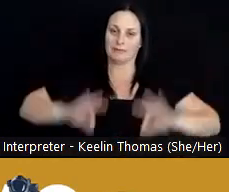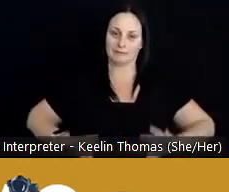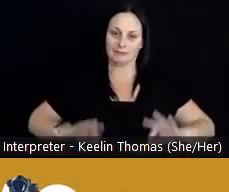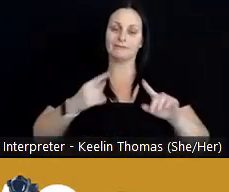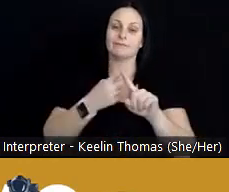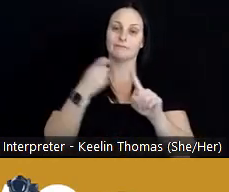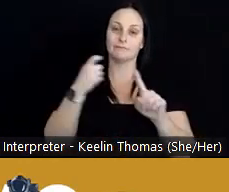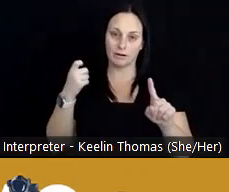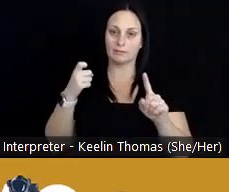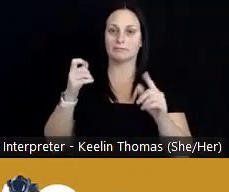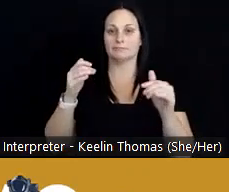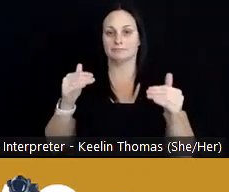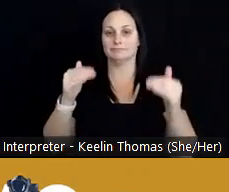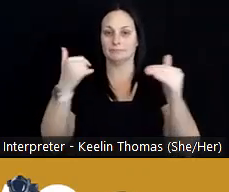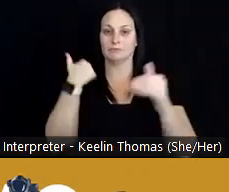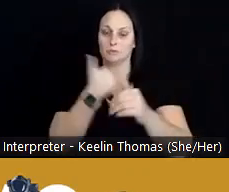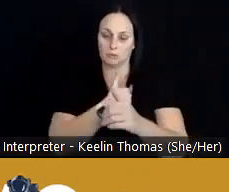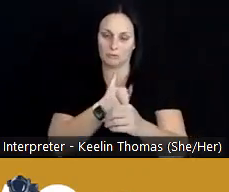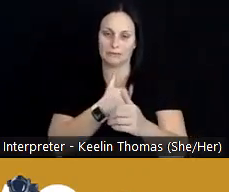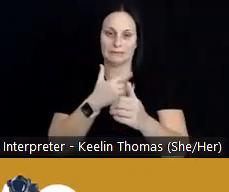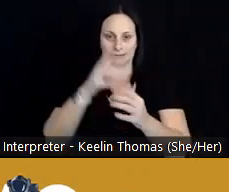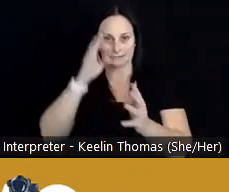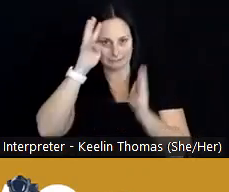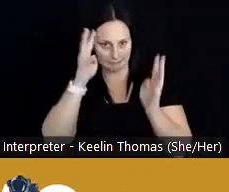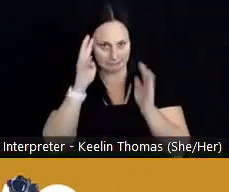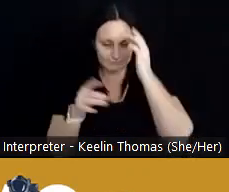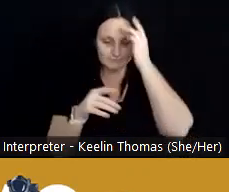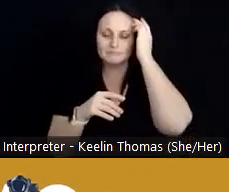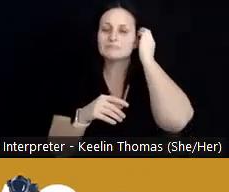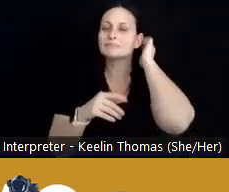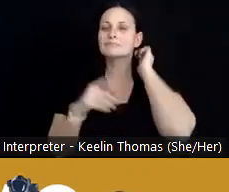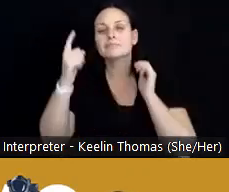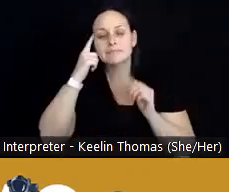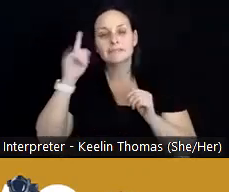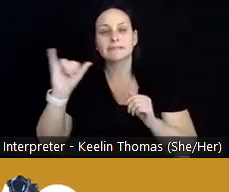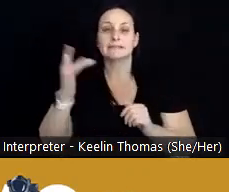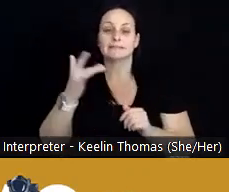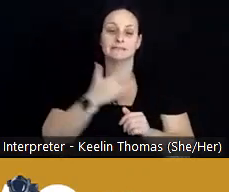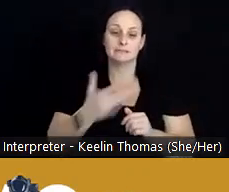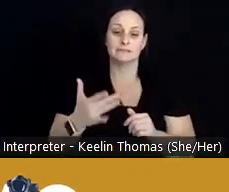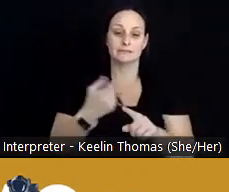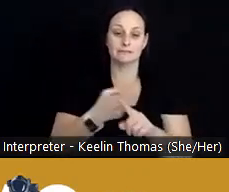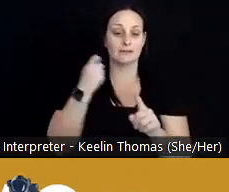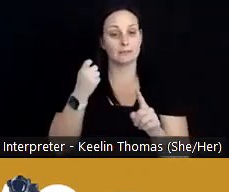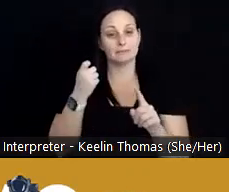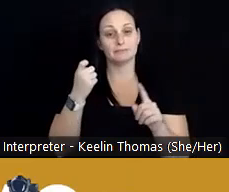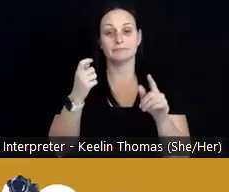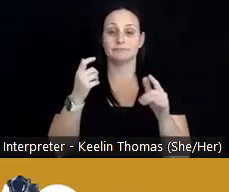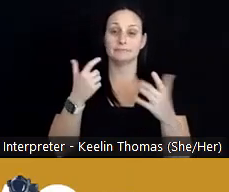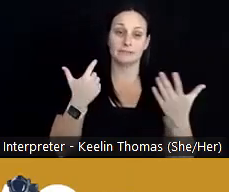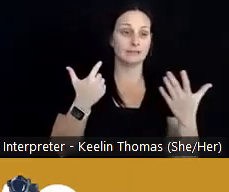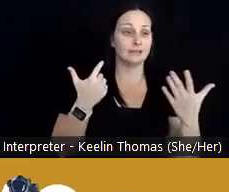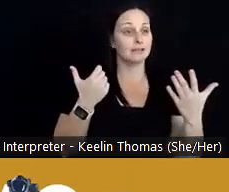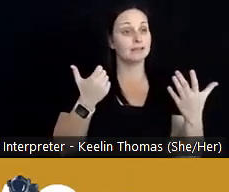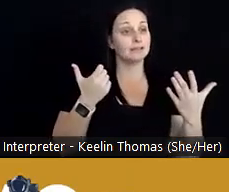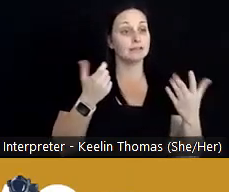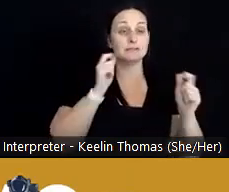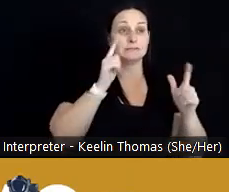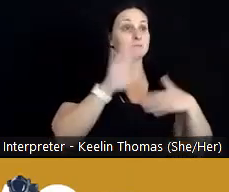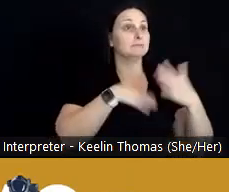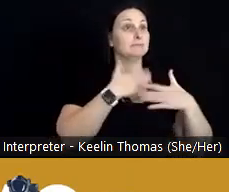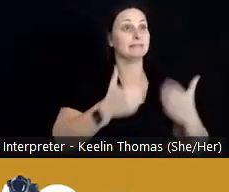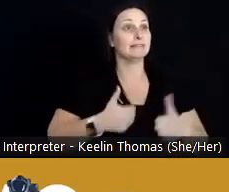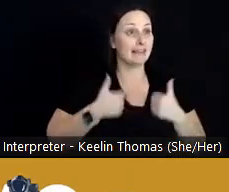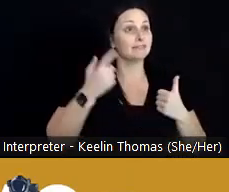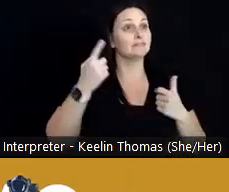the advances that we make. We think of that as generally going from twinkle in life to the wrinkles in life and wanting to make sure